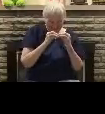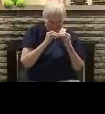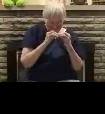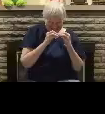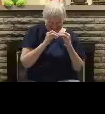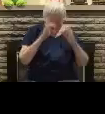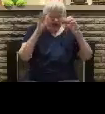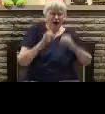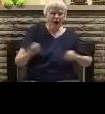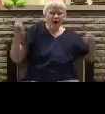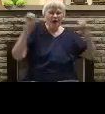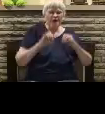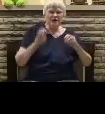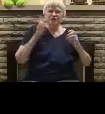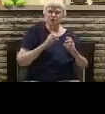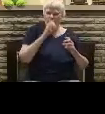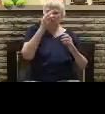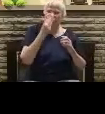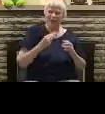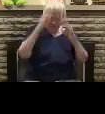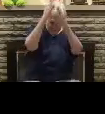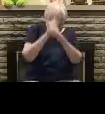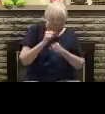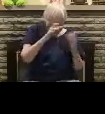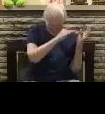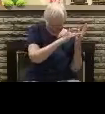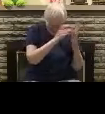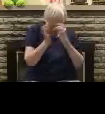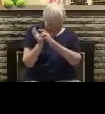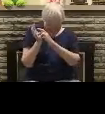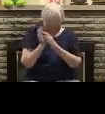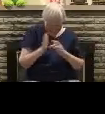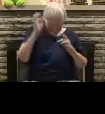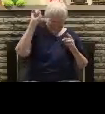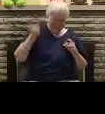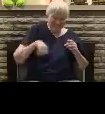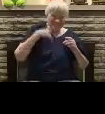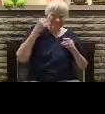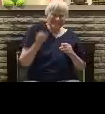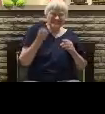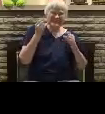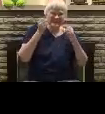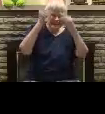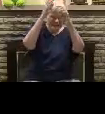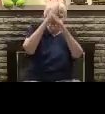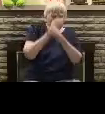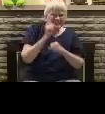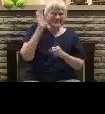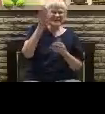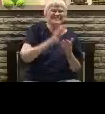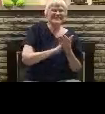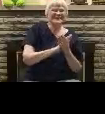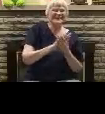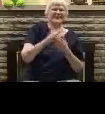Him, Oh, how sweet to trust in Jesus Just to